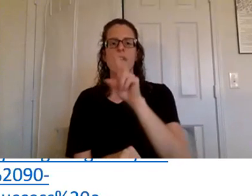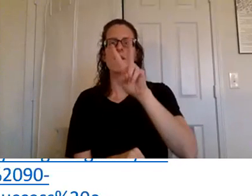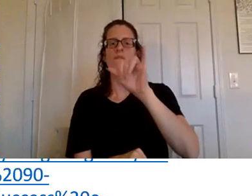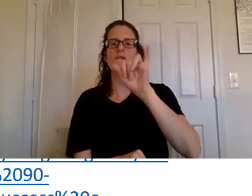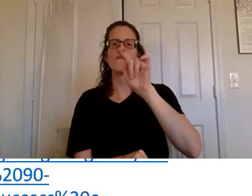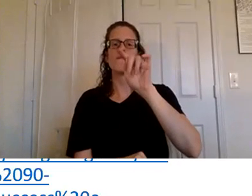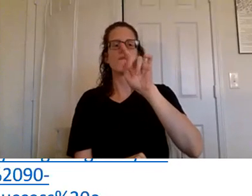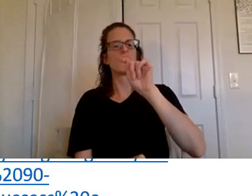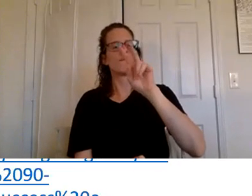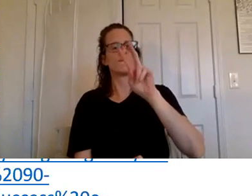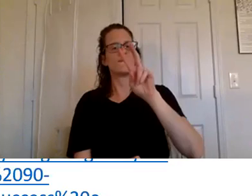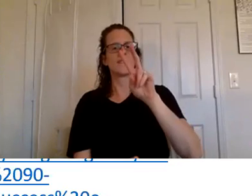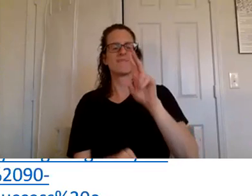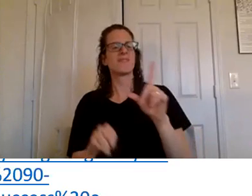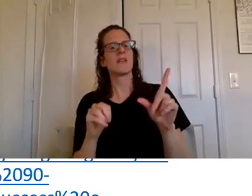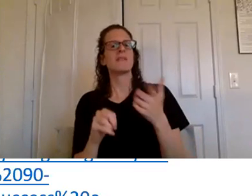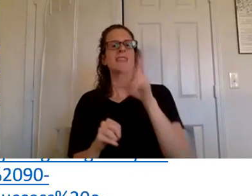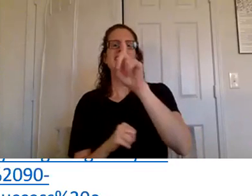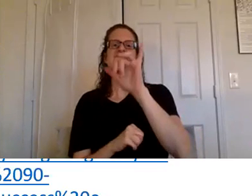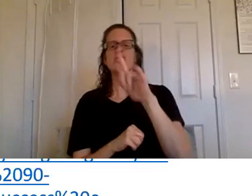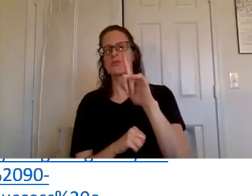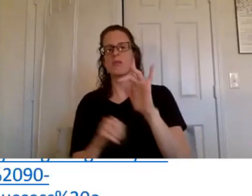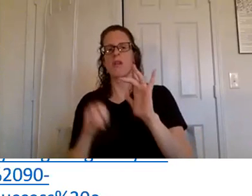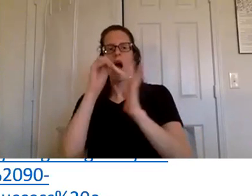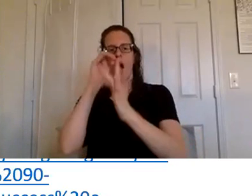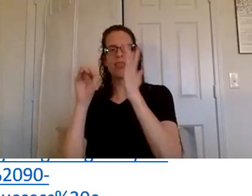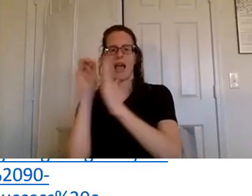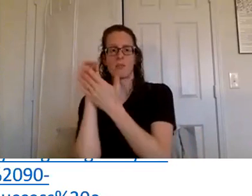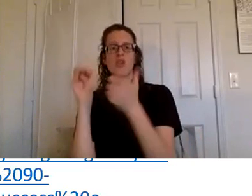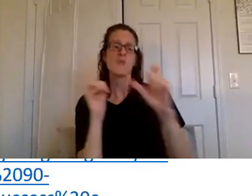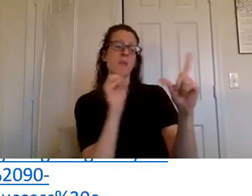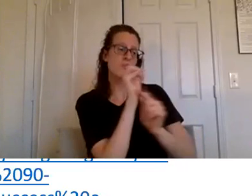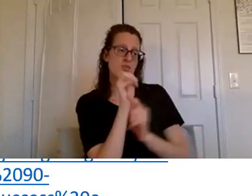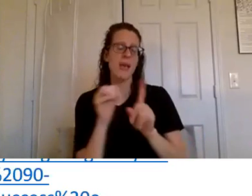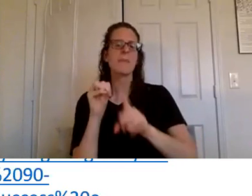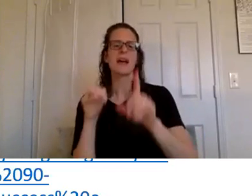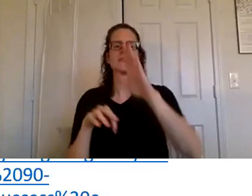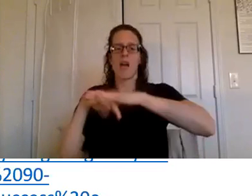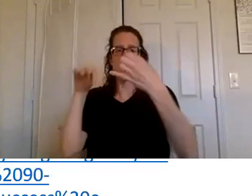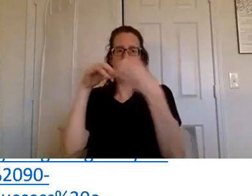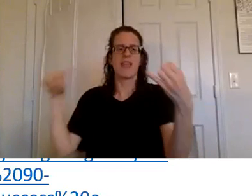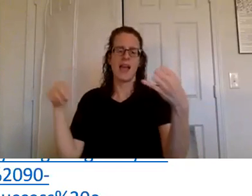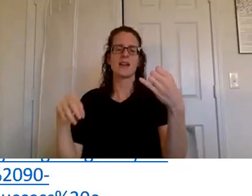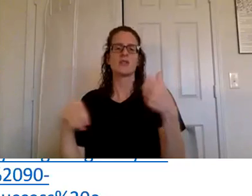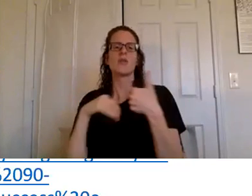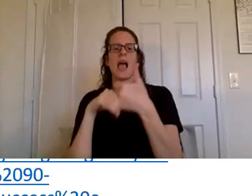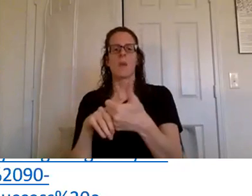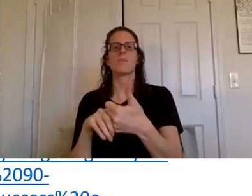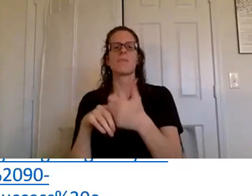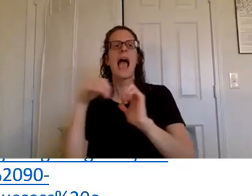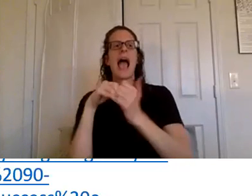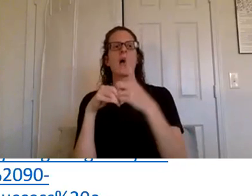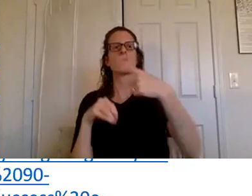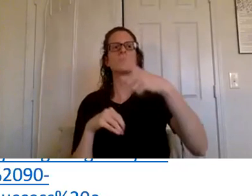can print it at home but it is a guide um to help you with starting sharing um